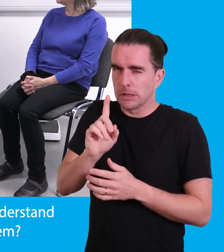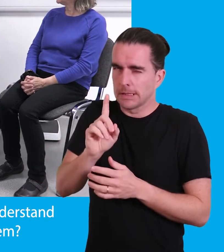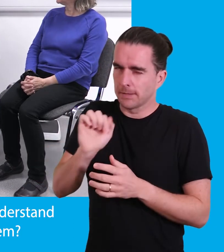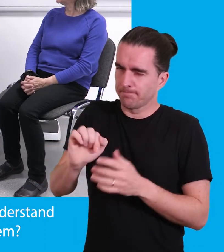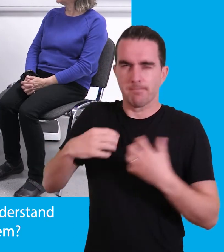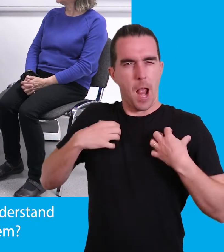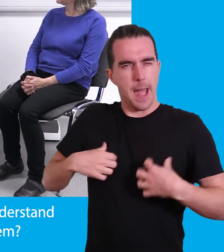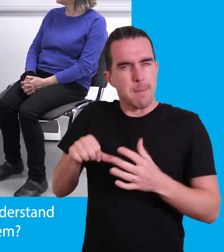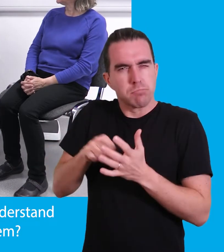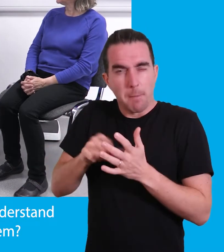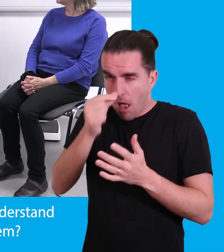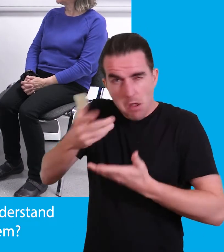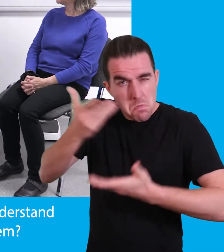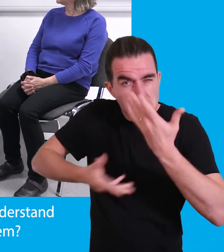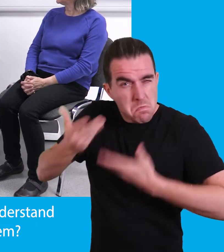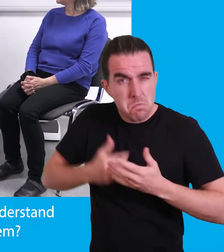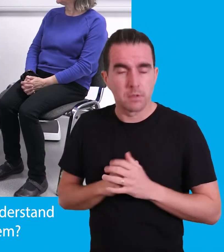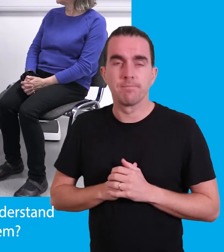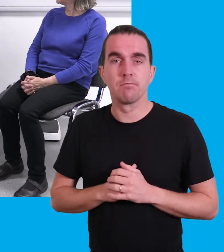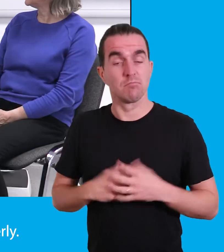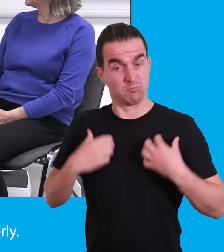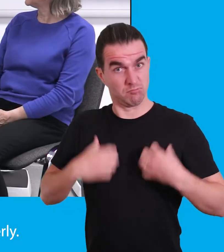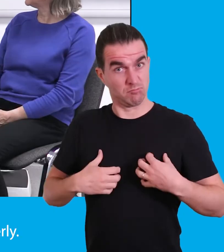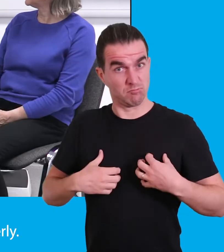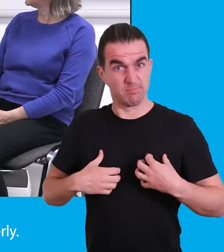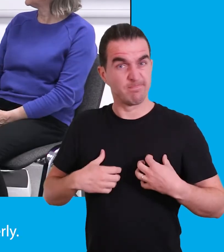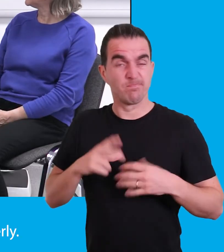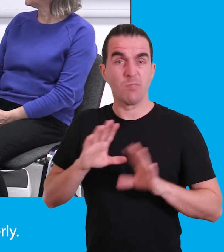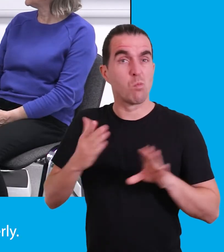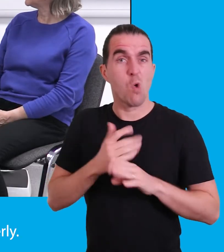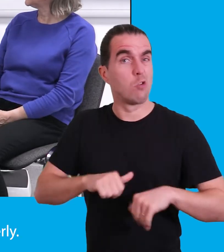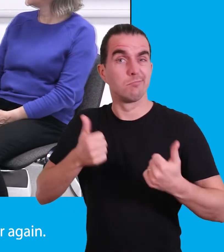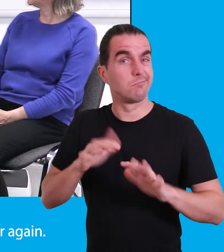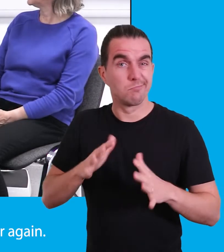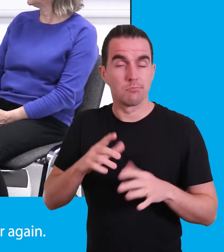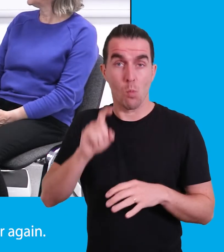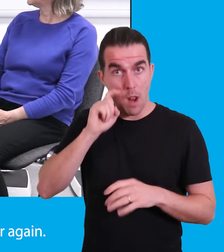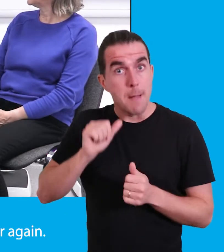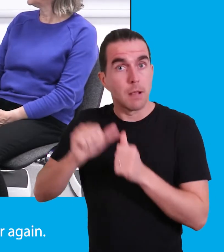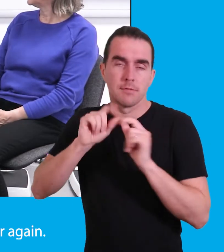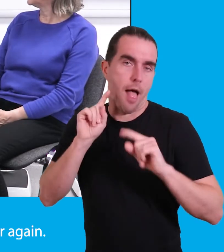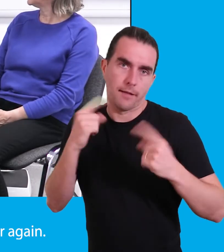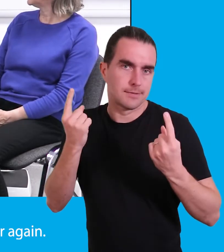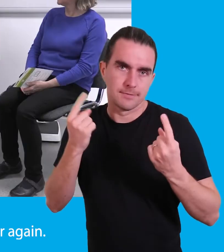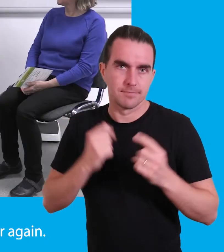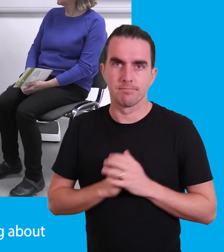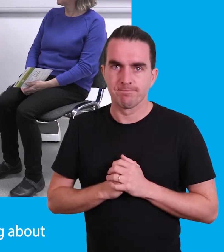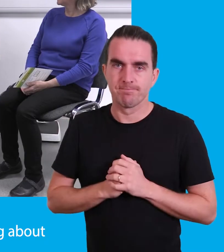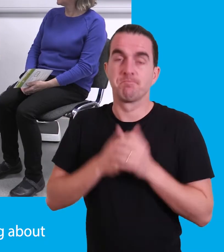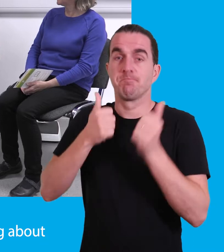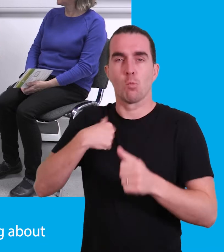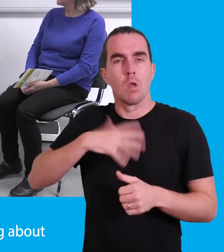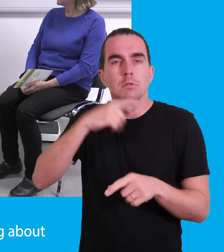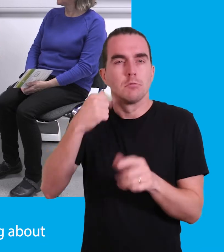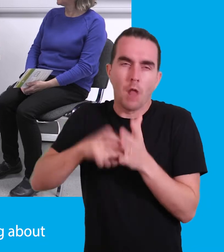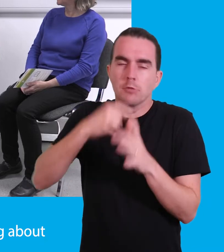to let me know what you understand about your lung problem? They don't work properly anymore. You can't make them better again. So I'd